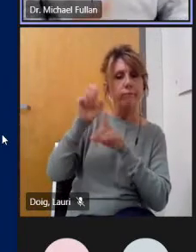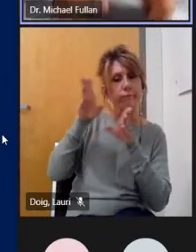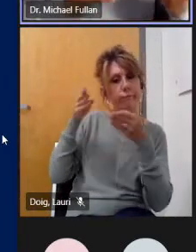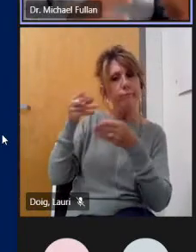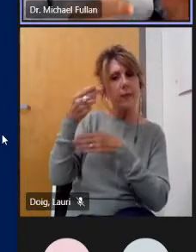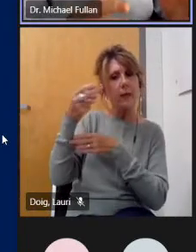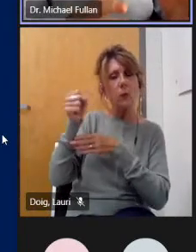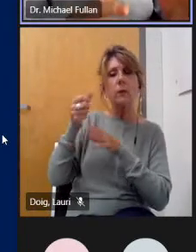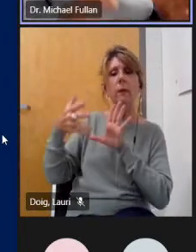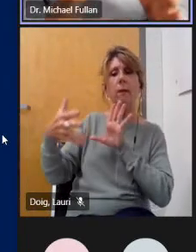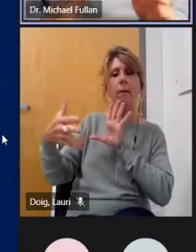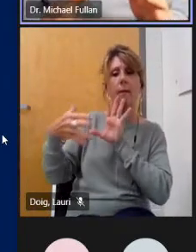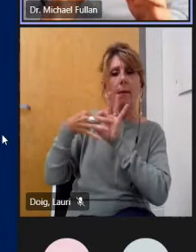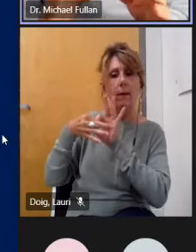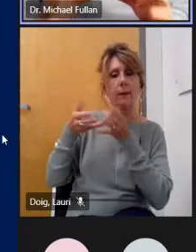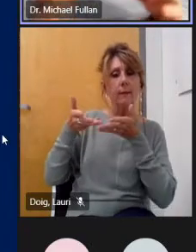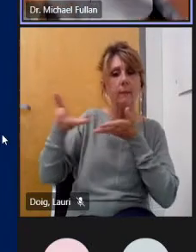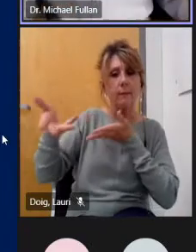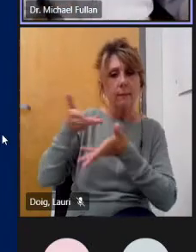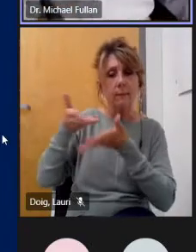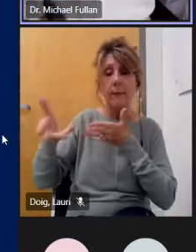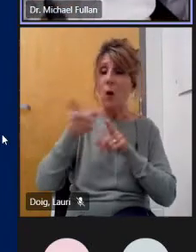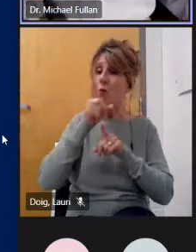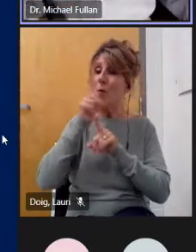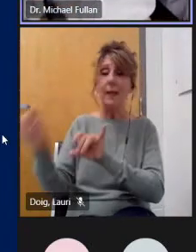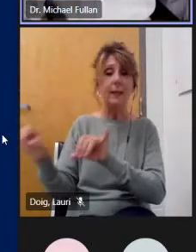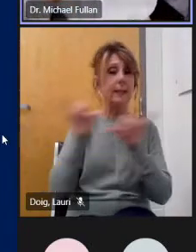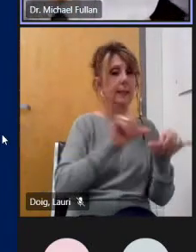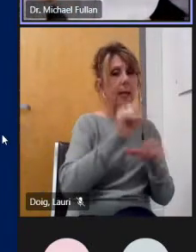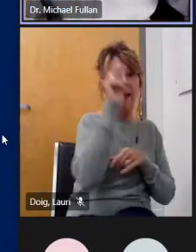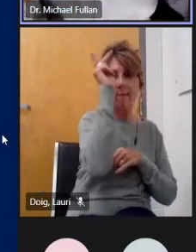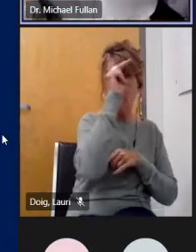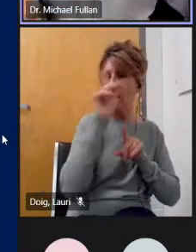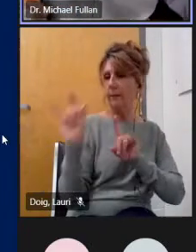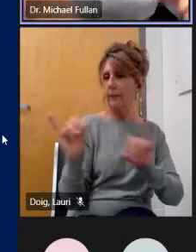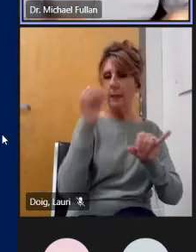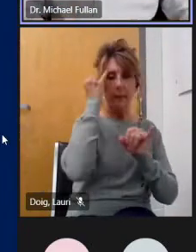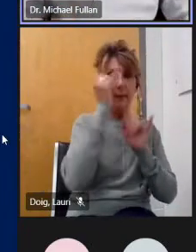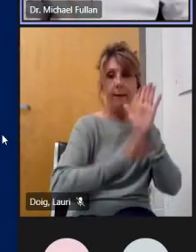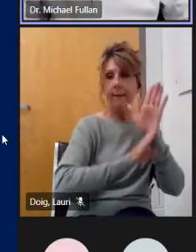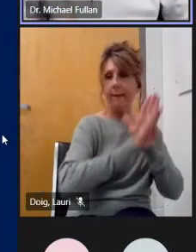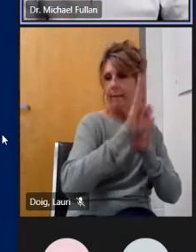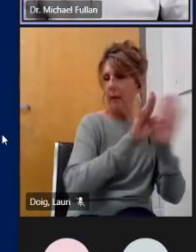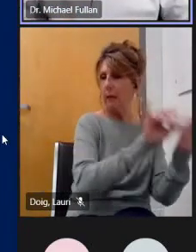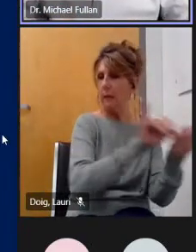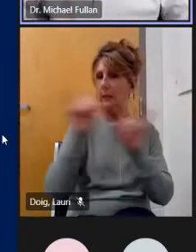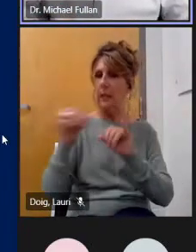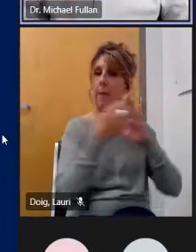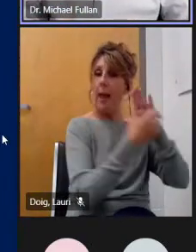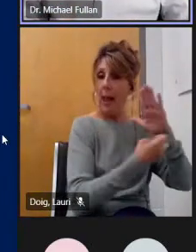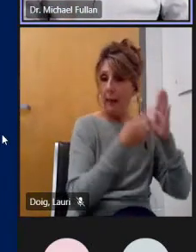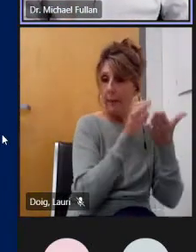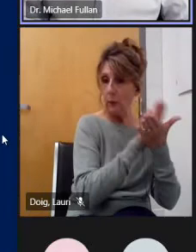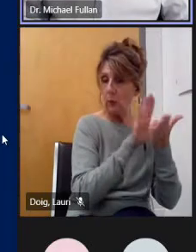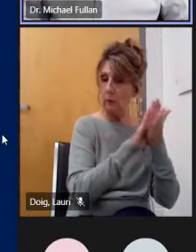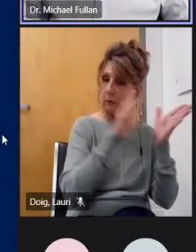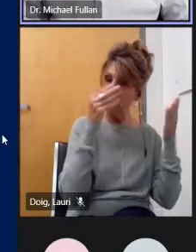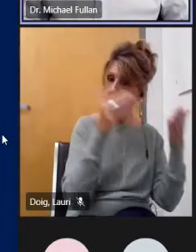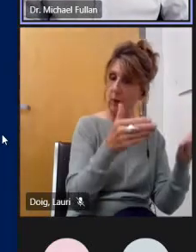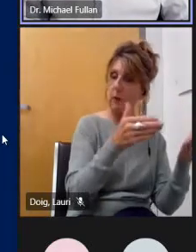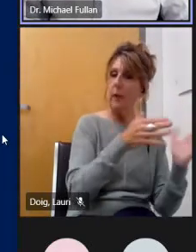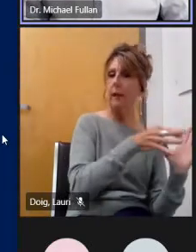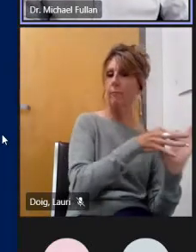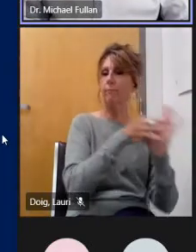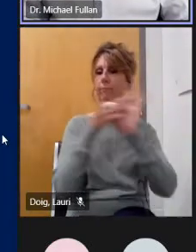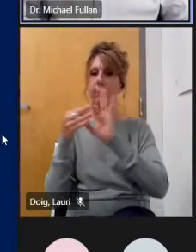with the same philosophy same development so you get the picture of the where we spend our time so to speak how we try to